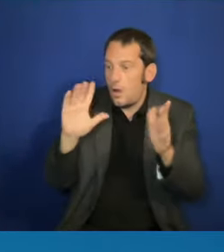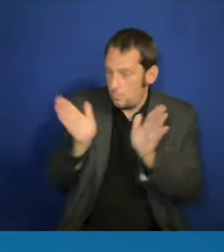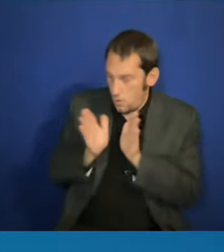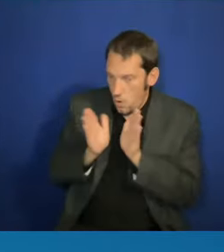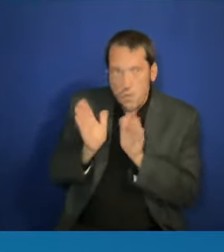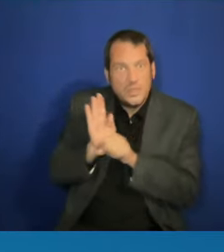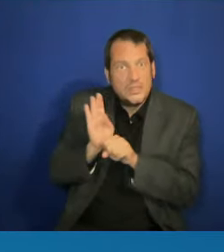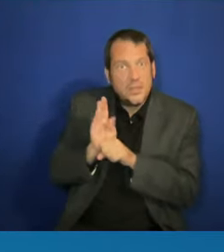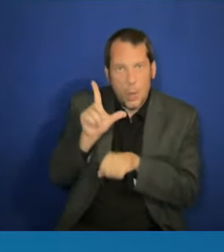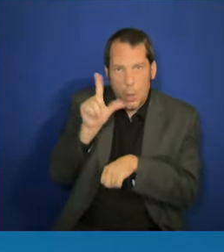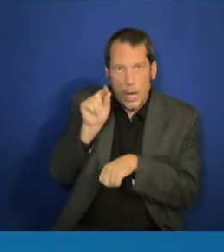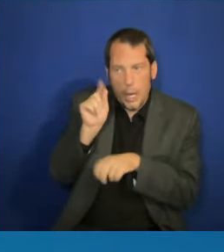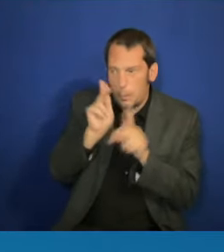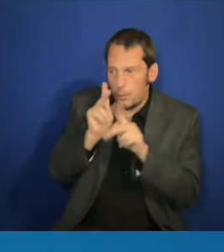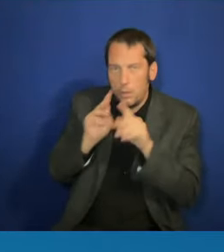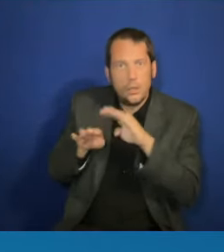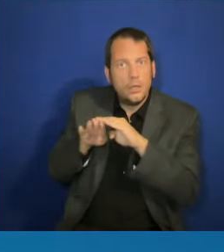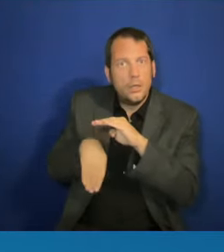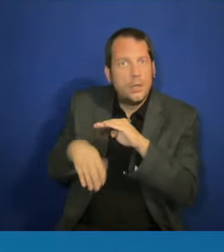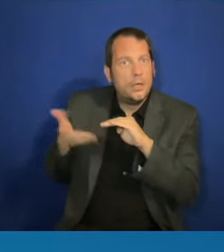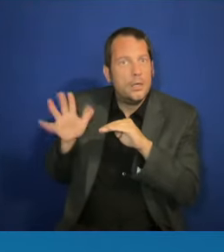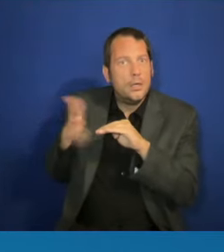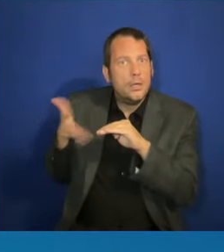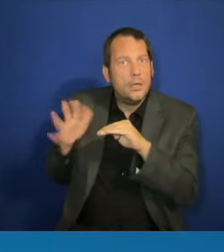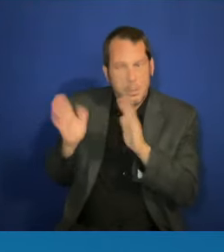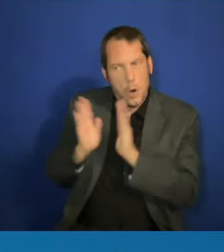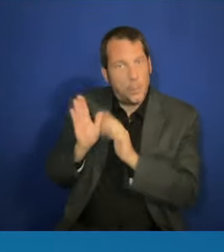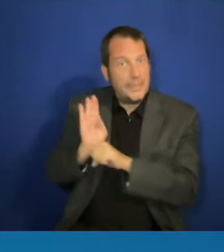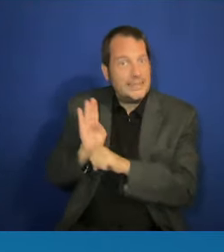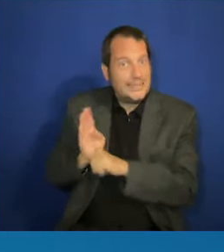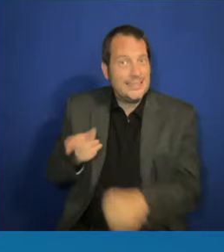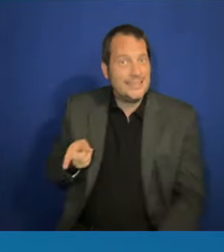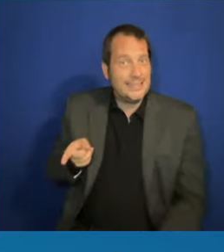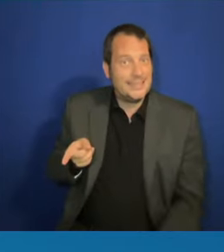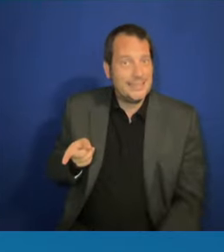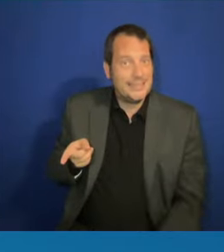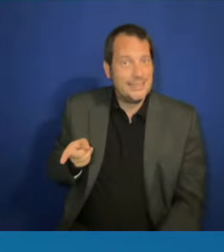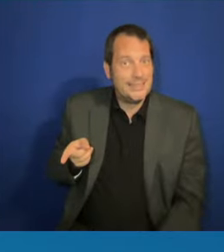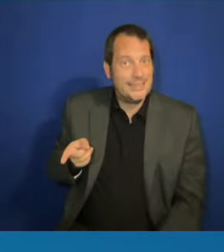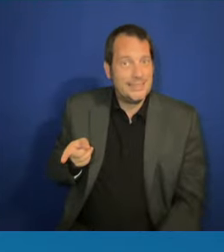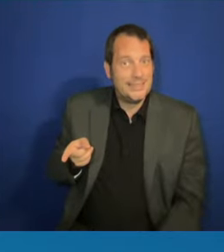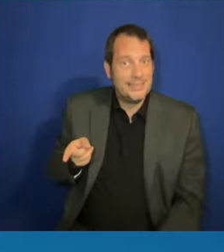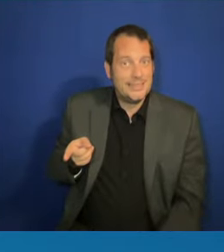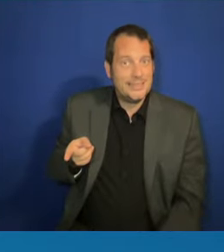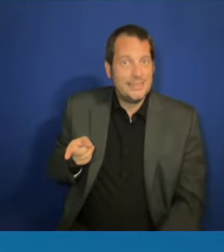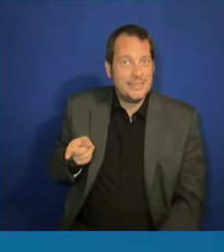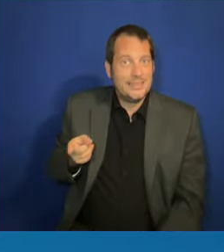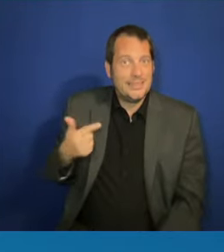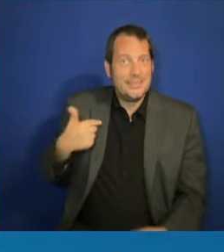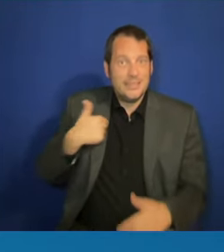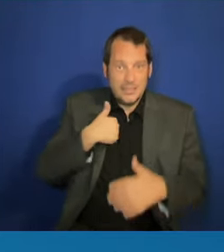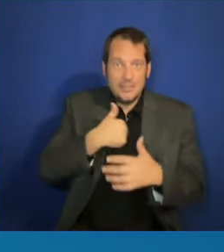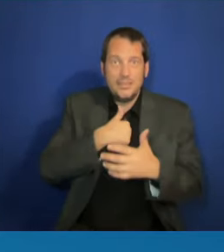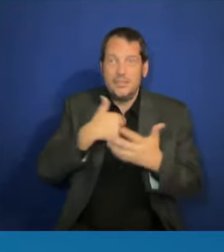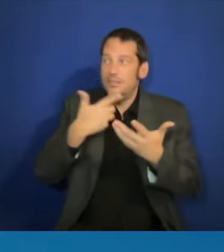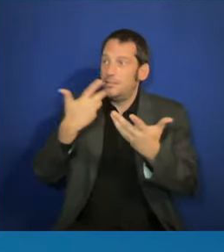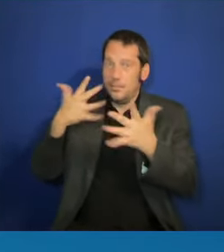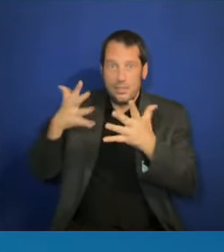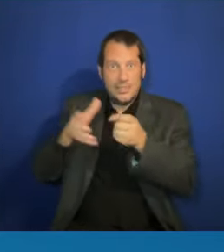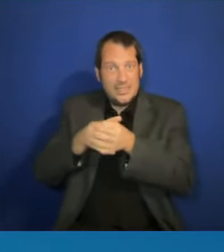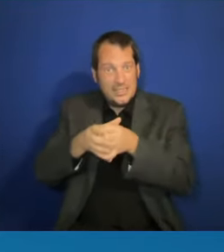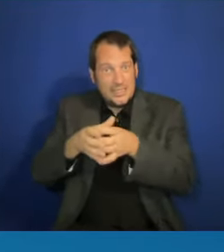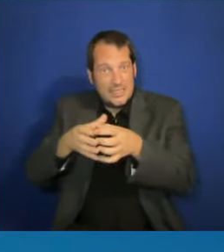about the fact that we've now created, which we have as our administration, over 800,000 new manufacturing jobs,